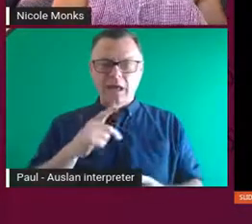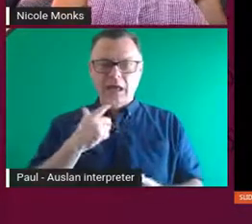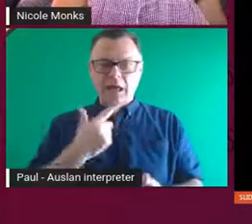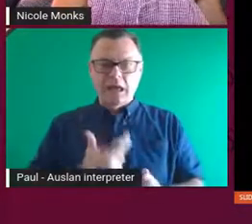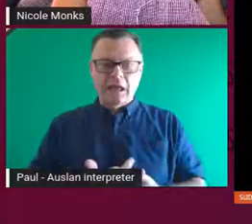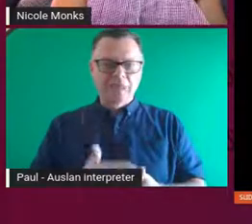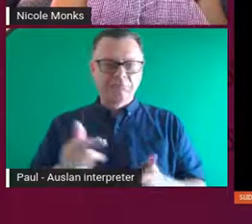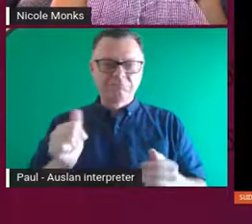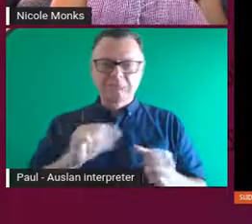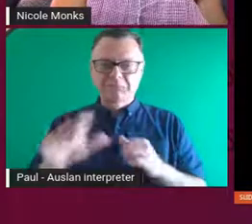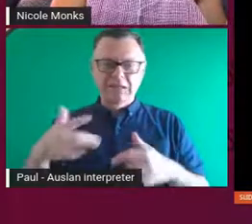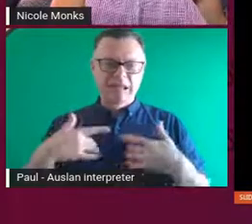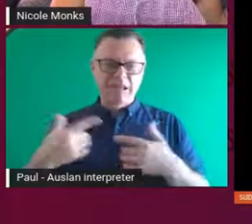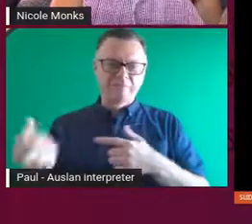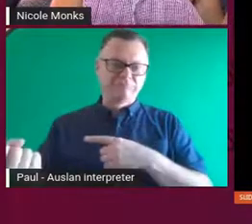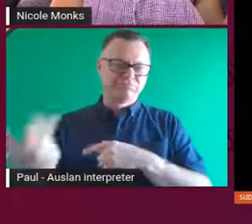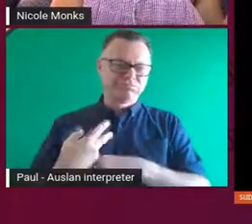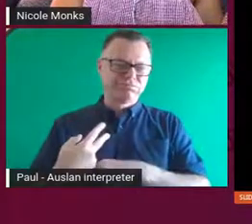definitely having a better life.